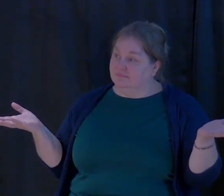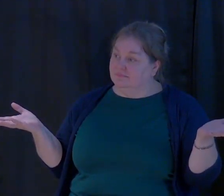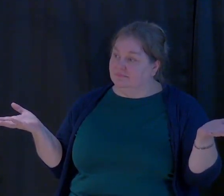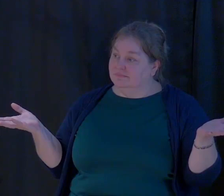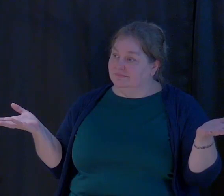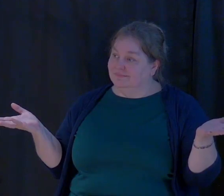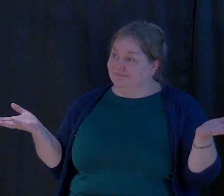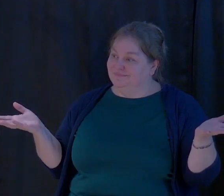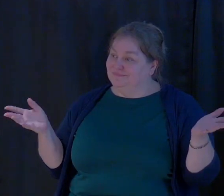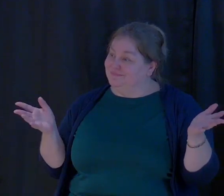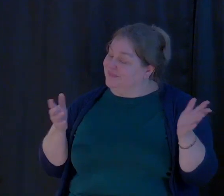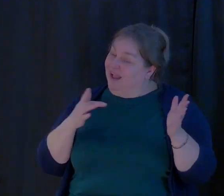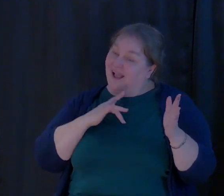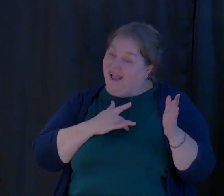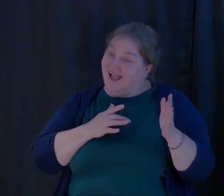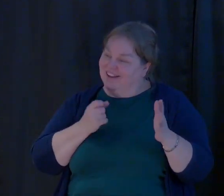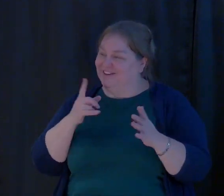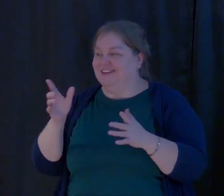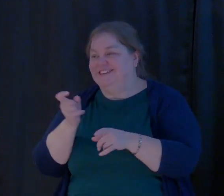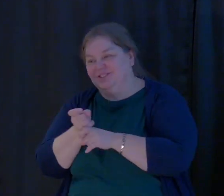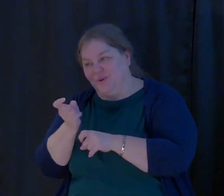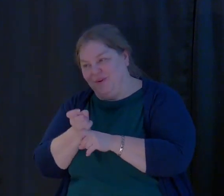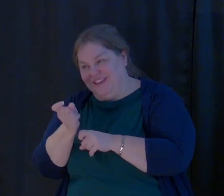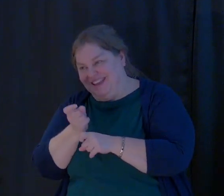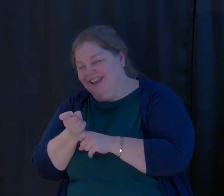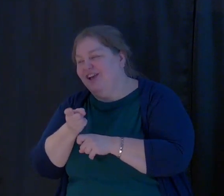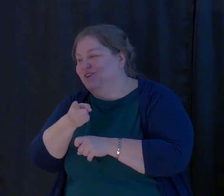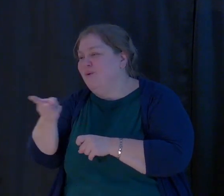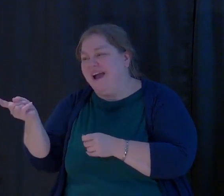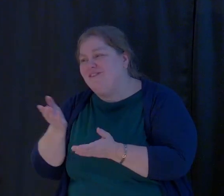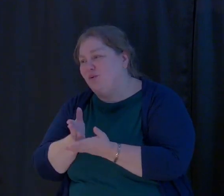I can appreciate that. You have the right to be wrong.